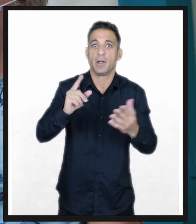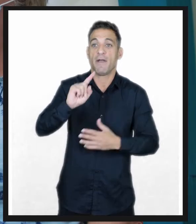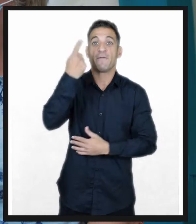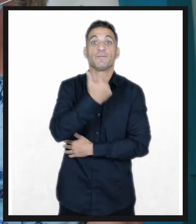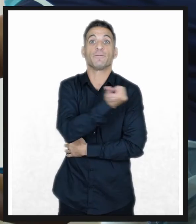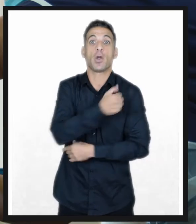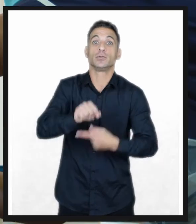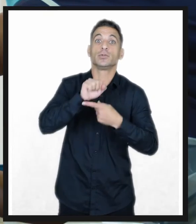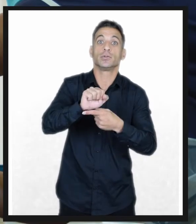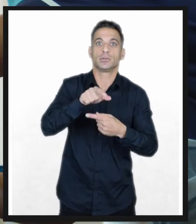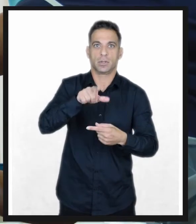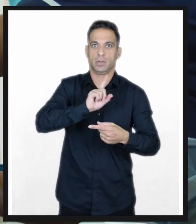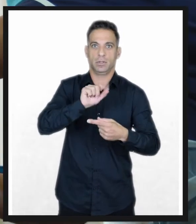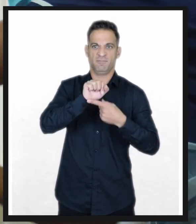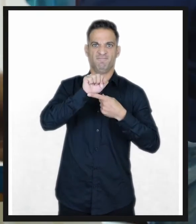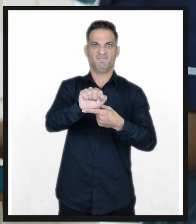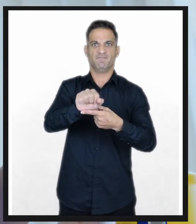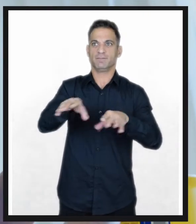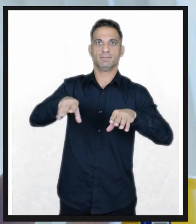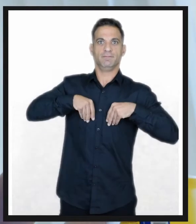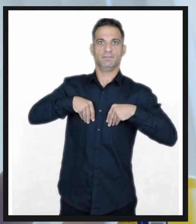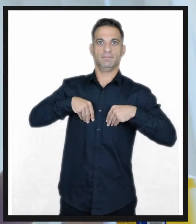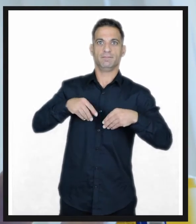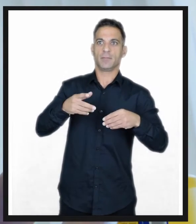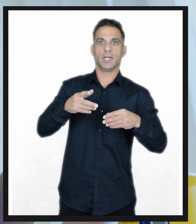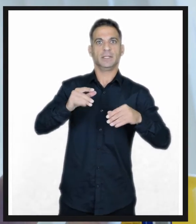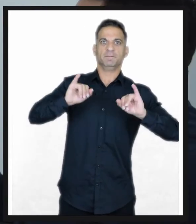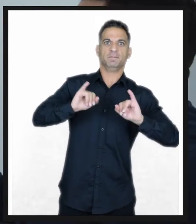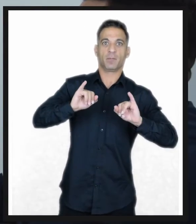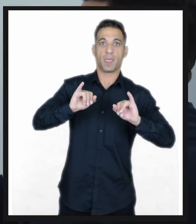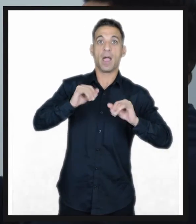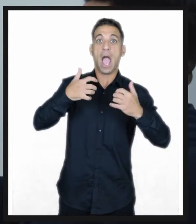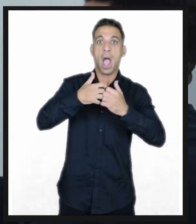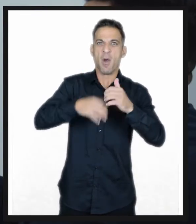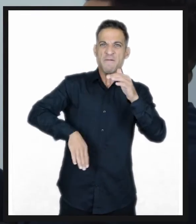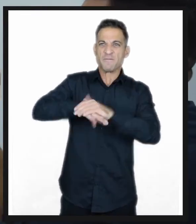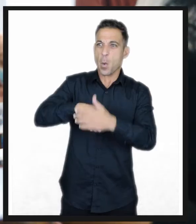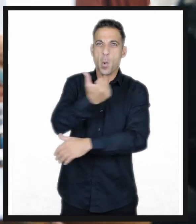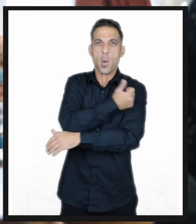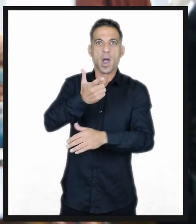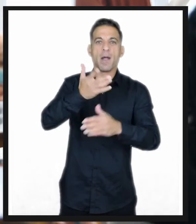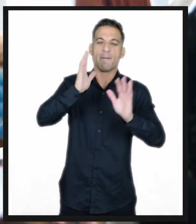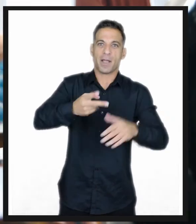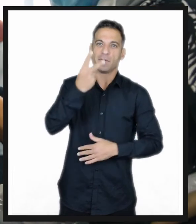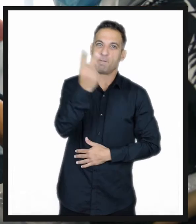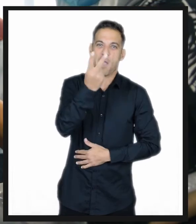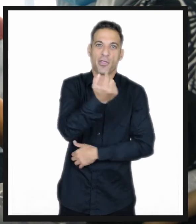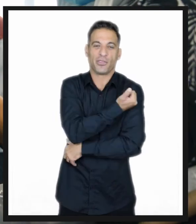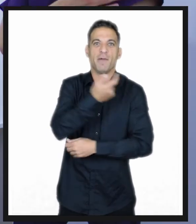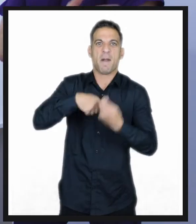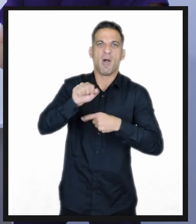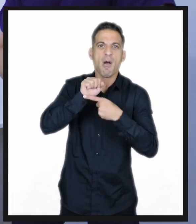coronavirus vaccine offers good protection against the infection but to get the full protection you must have both doses.